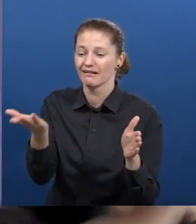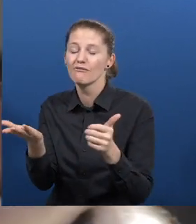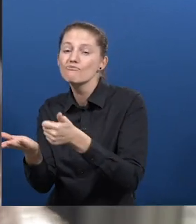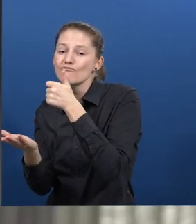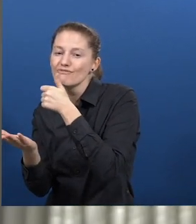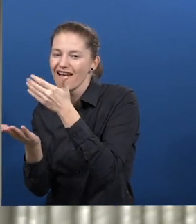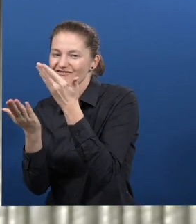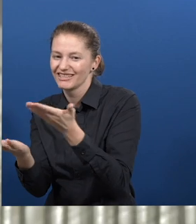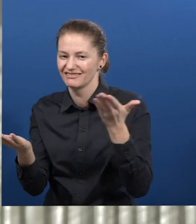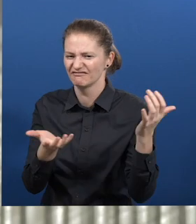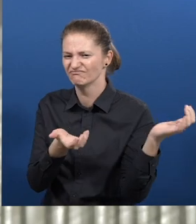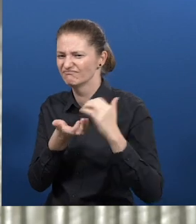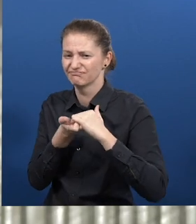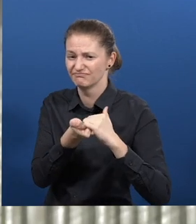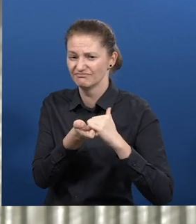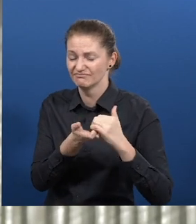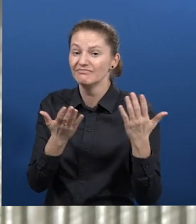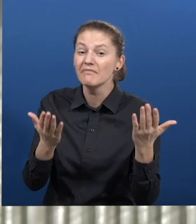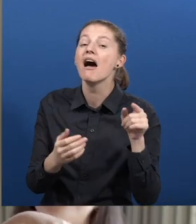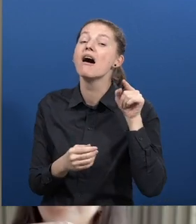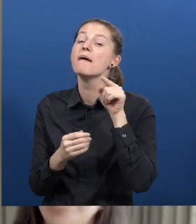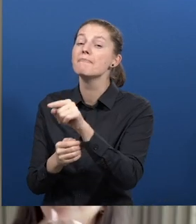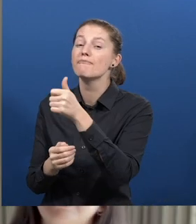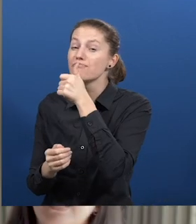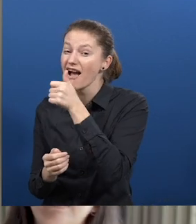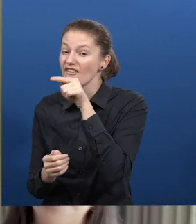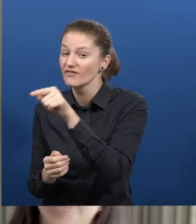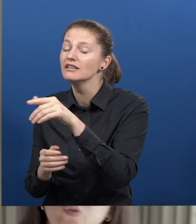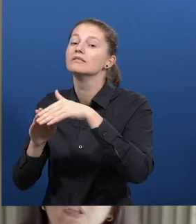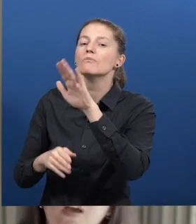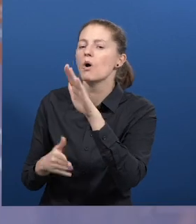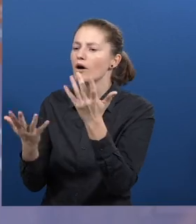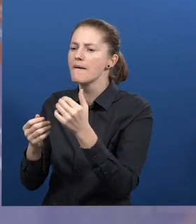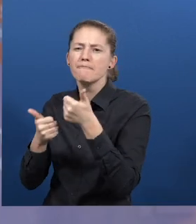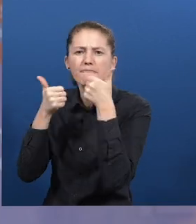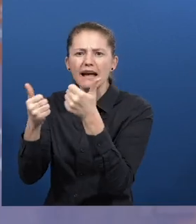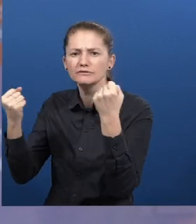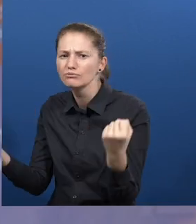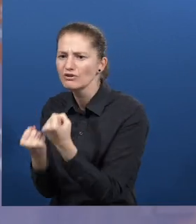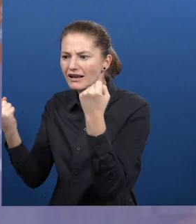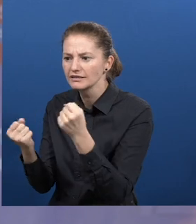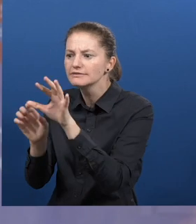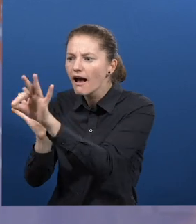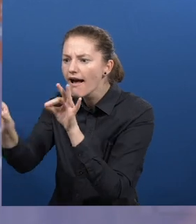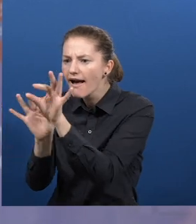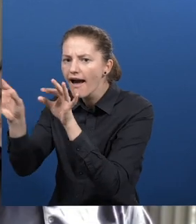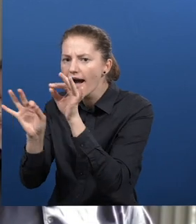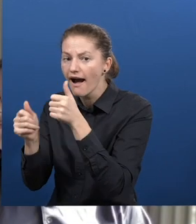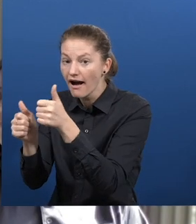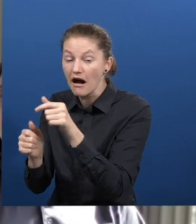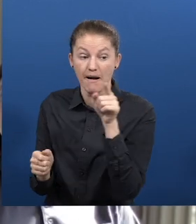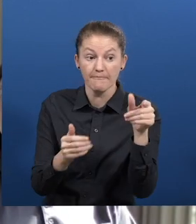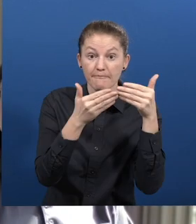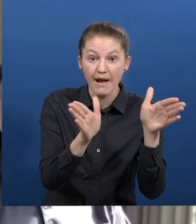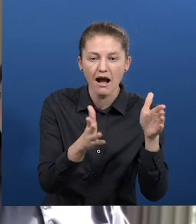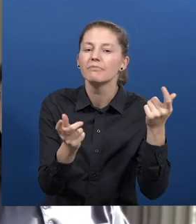private sector and amplifying those with public funding so that they have a national scope, is to consider that training. Or education is